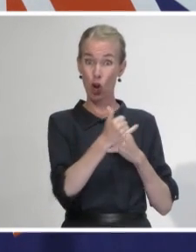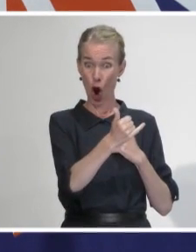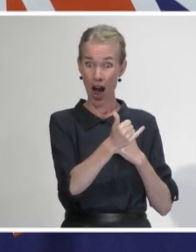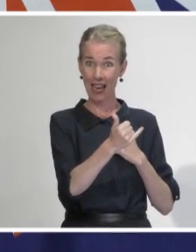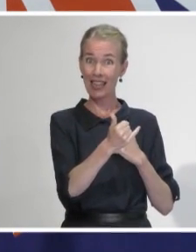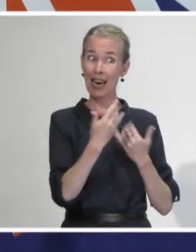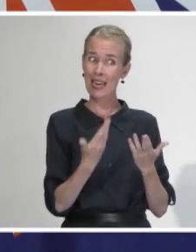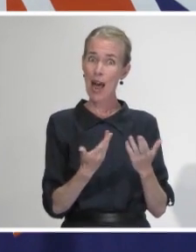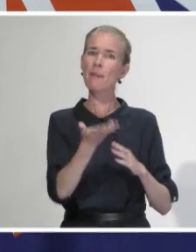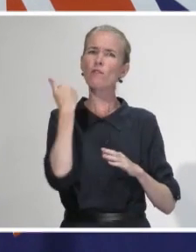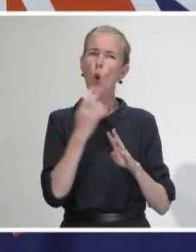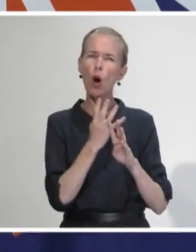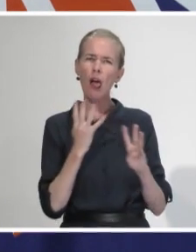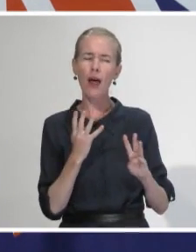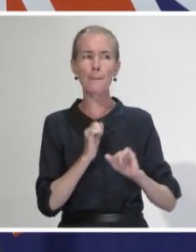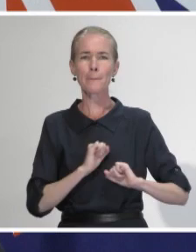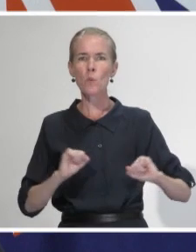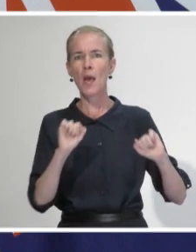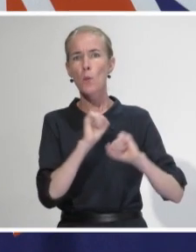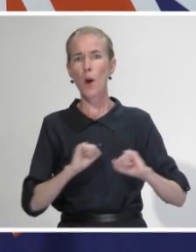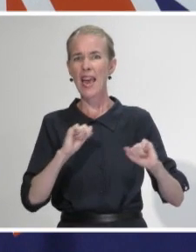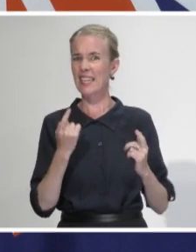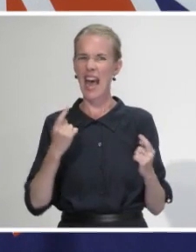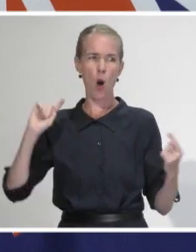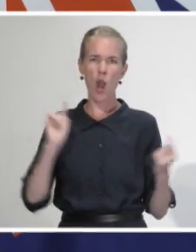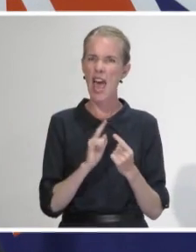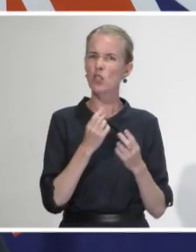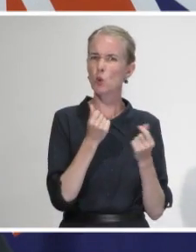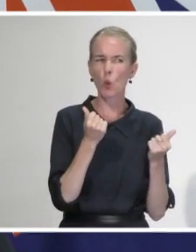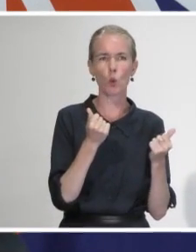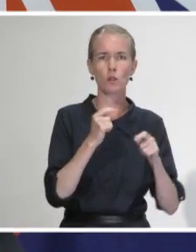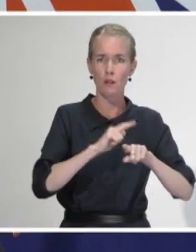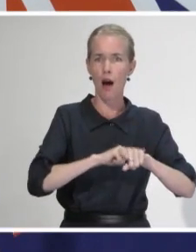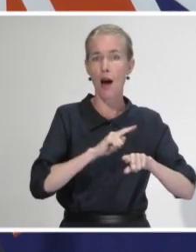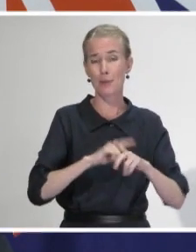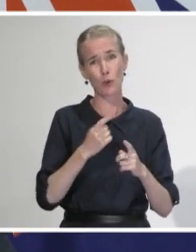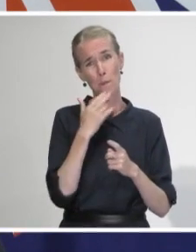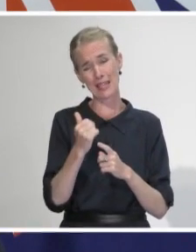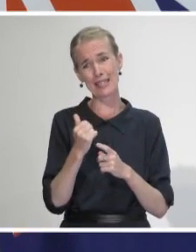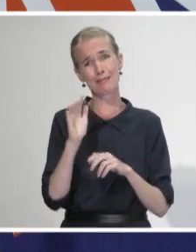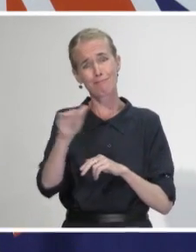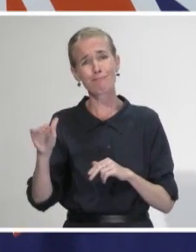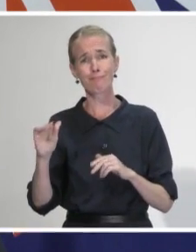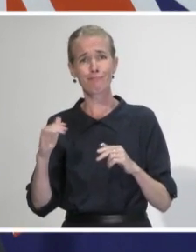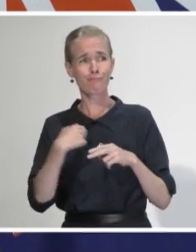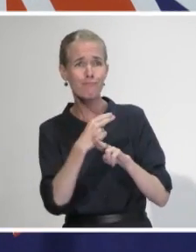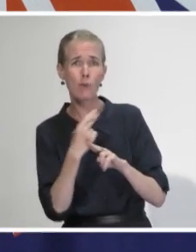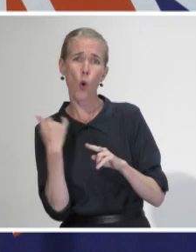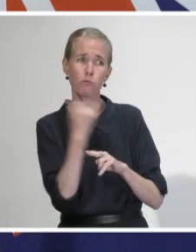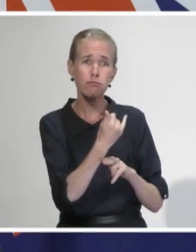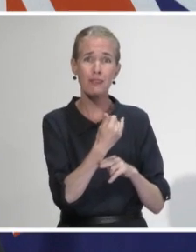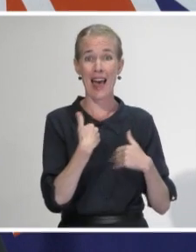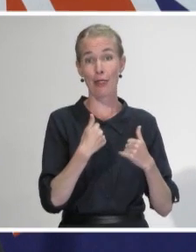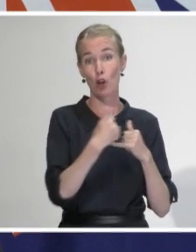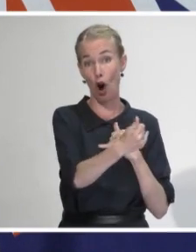the median time to pick up a call is under 10 seconds, so we need people to keep using Healthline, keep using and calling their GP who may